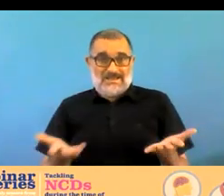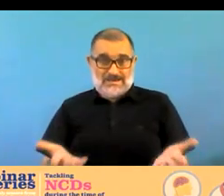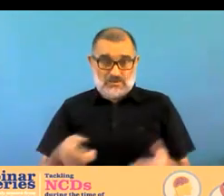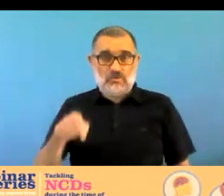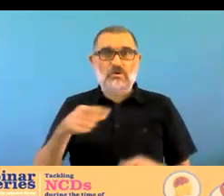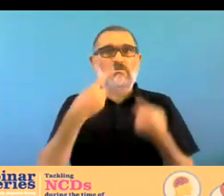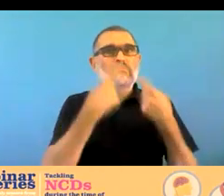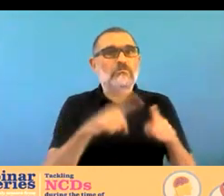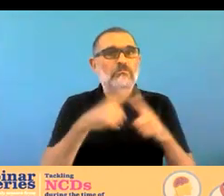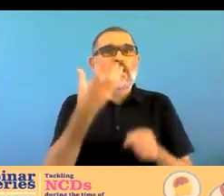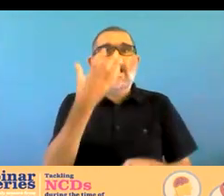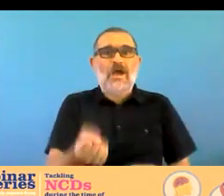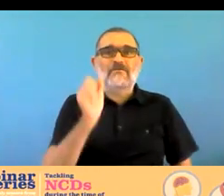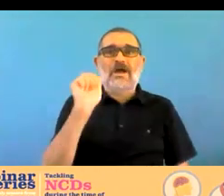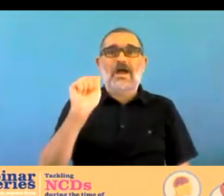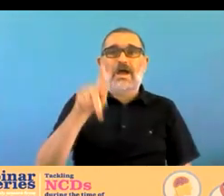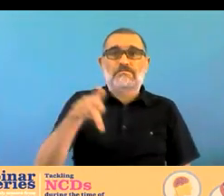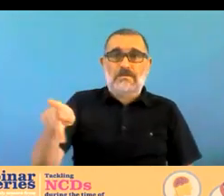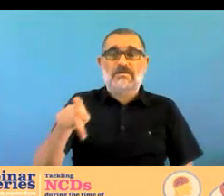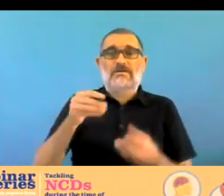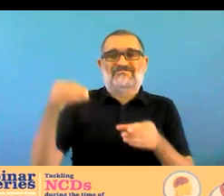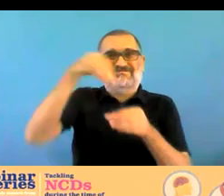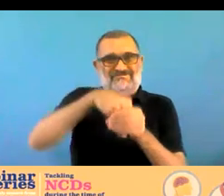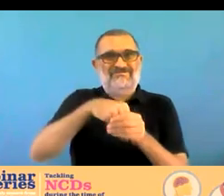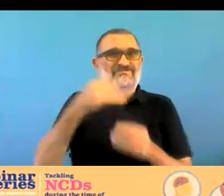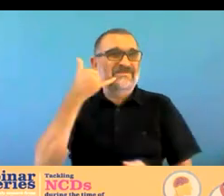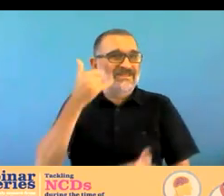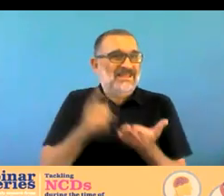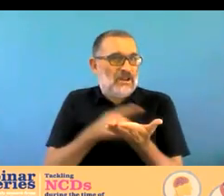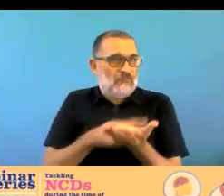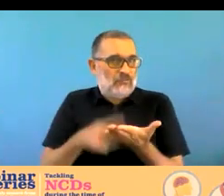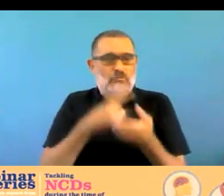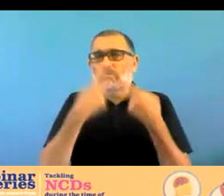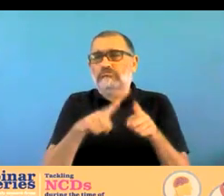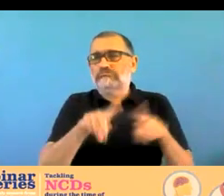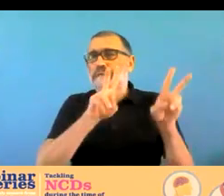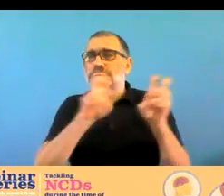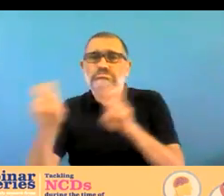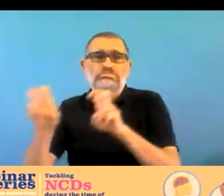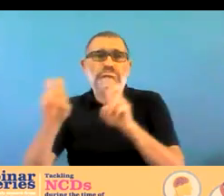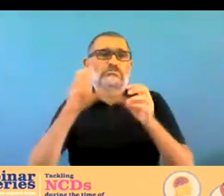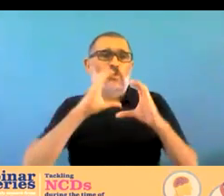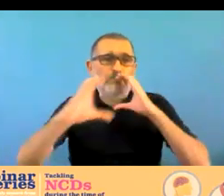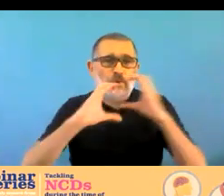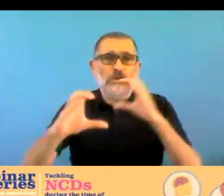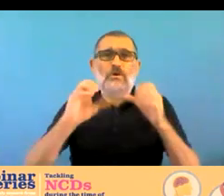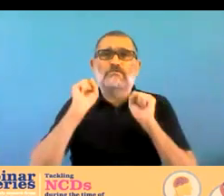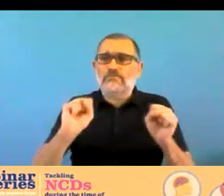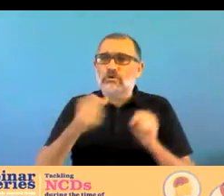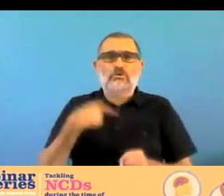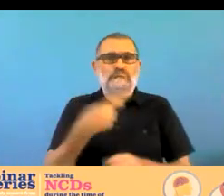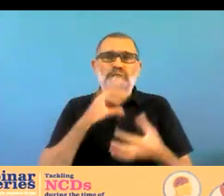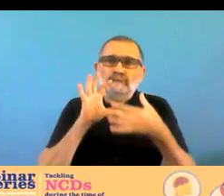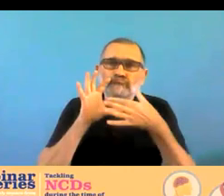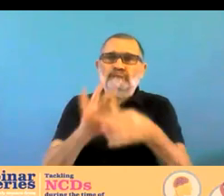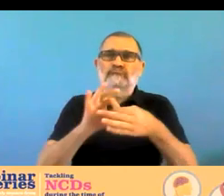those who need it we have to avail ourselves of this technology to overcome the barrier that health uh mental health care